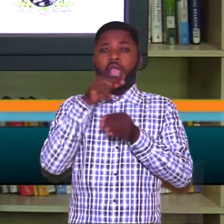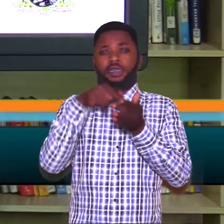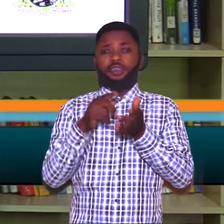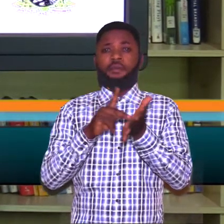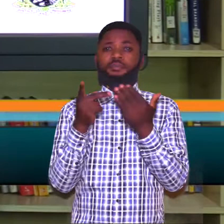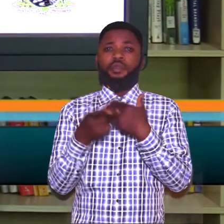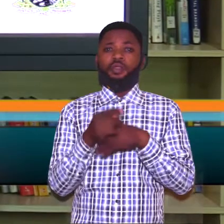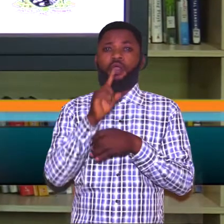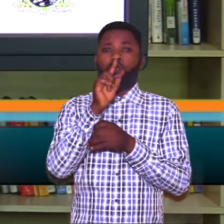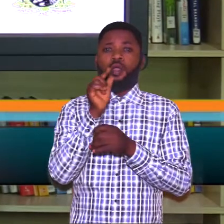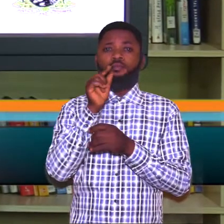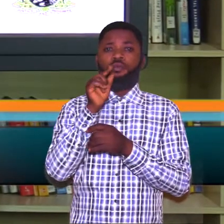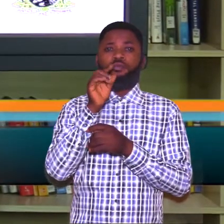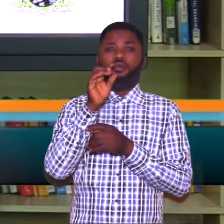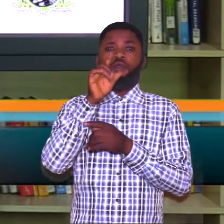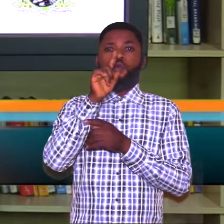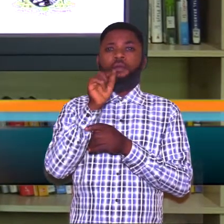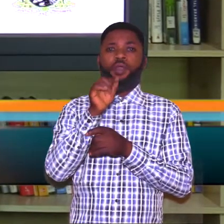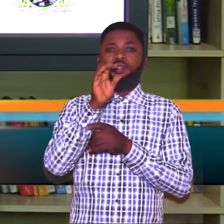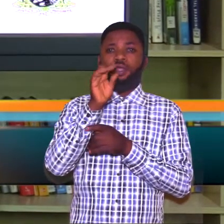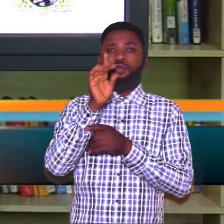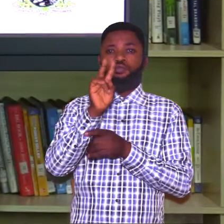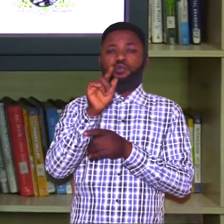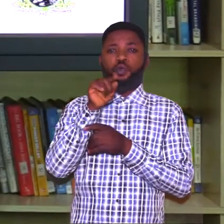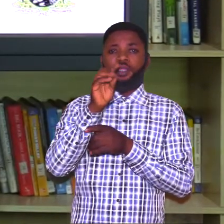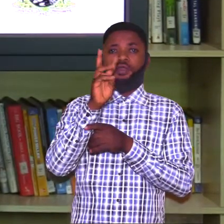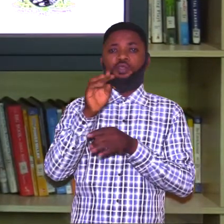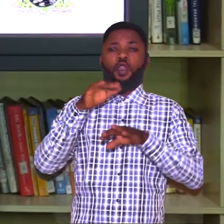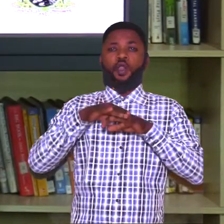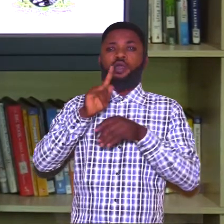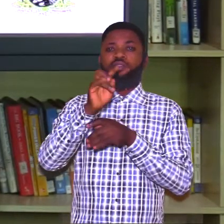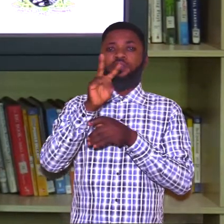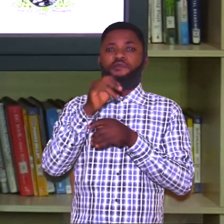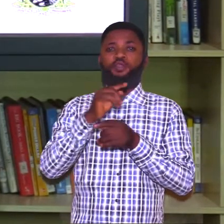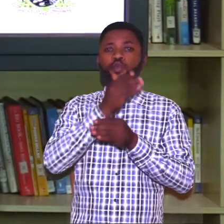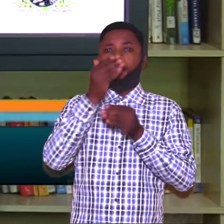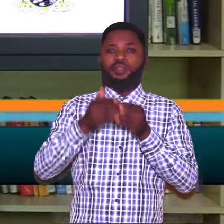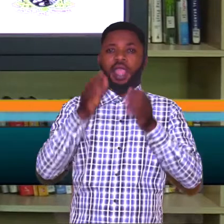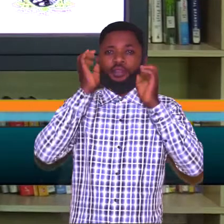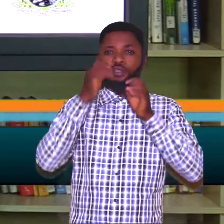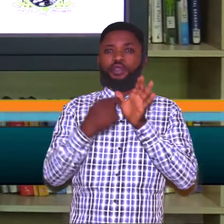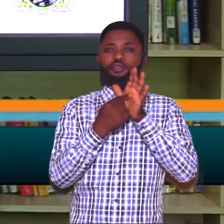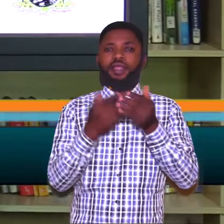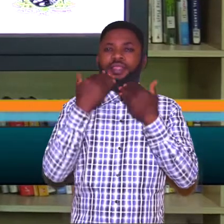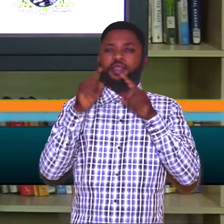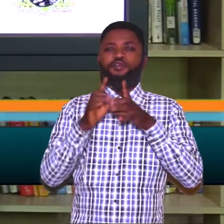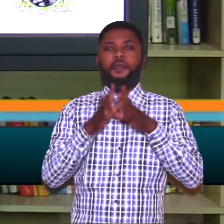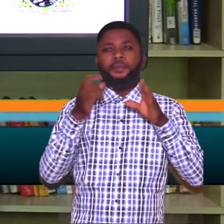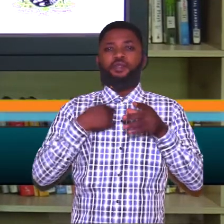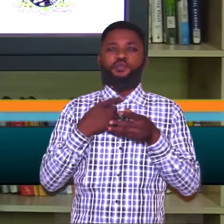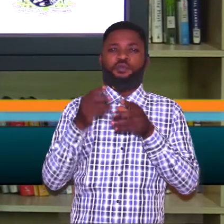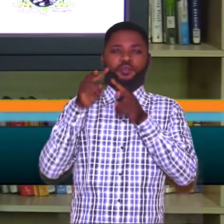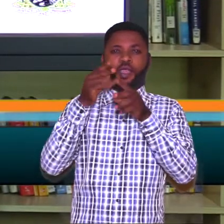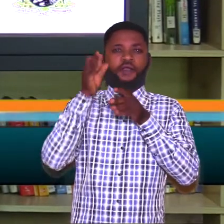episodes the 1.0 to 4.0 series of the tvets total education show thank you so much and